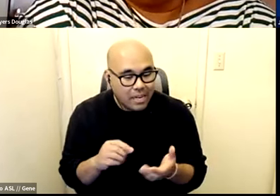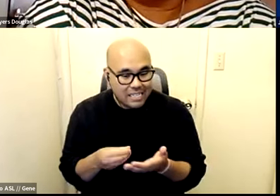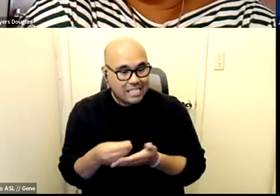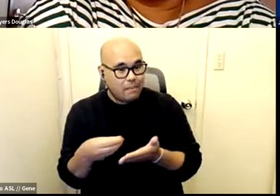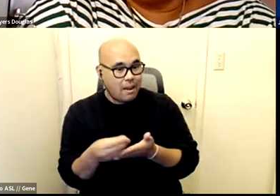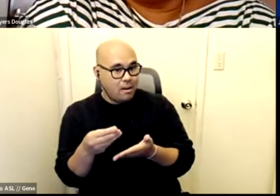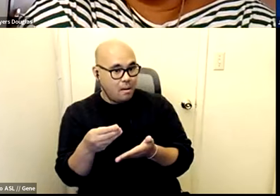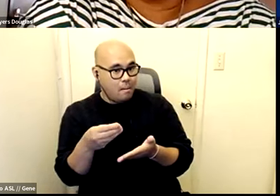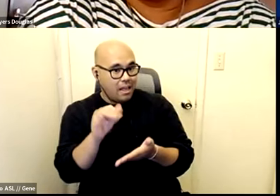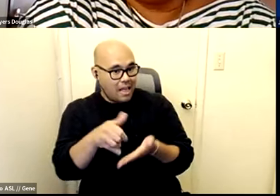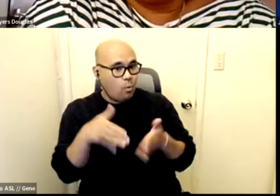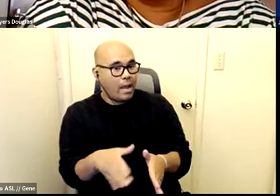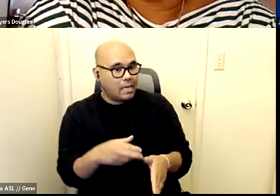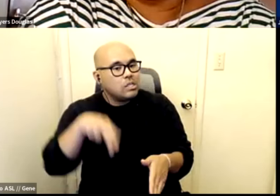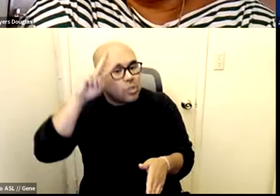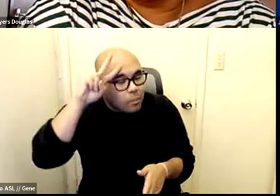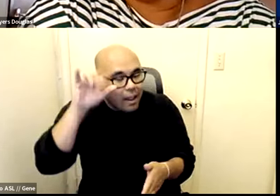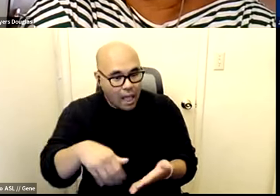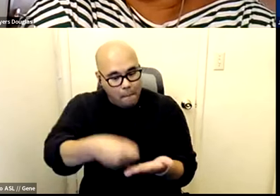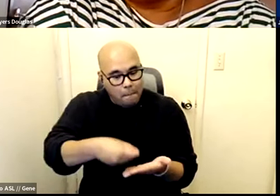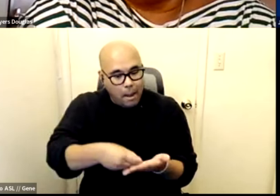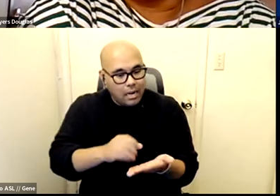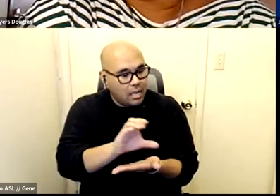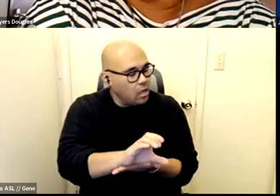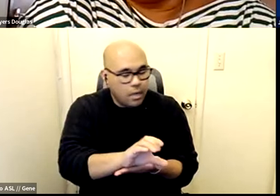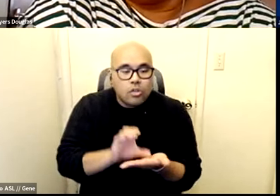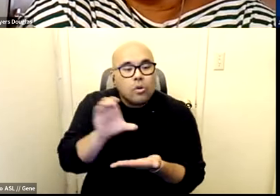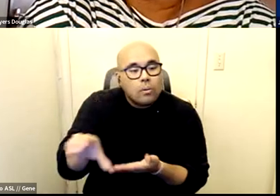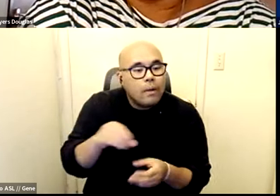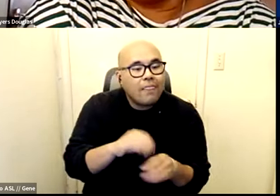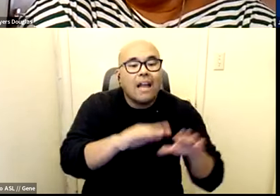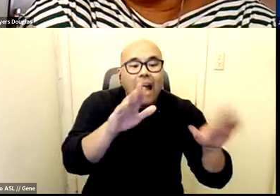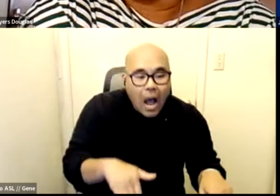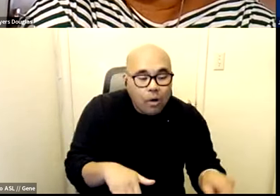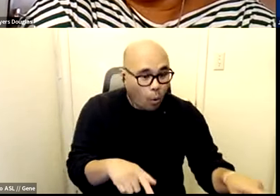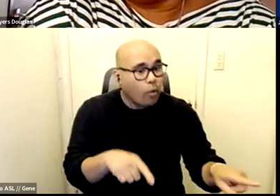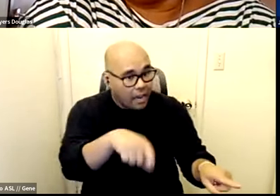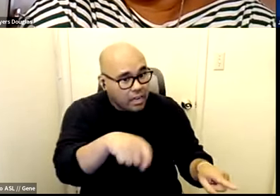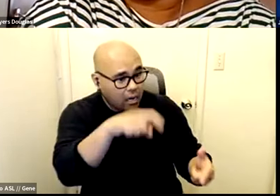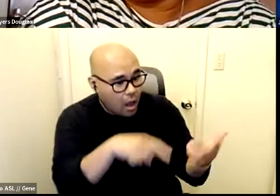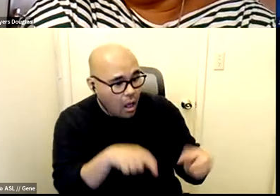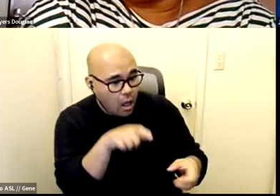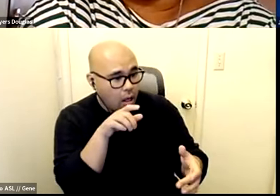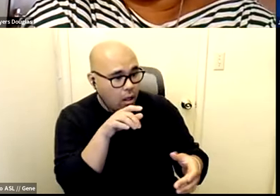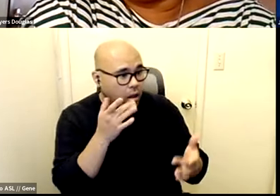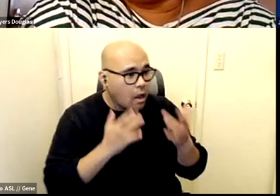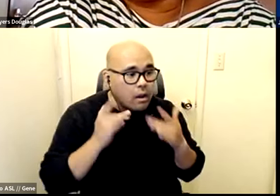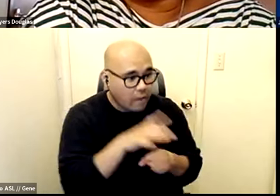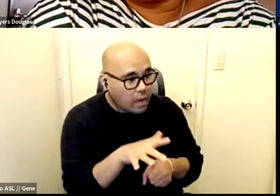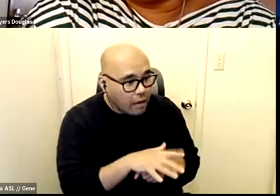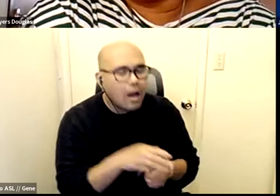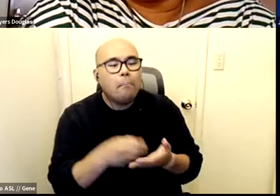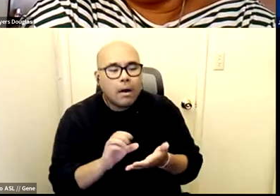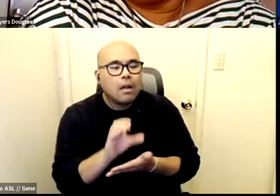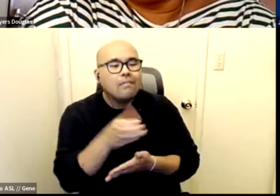that money should be infused into the household where you are saying that the family is lacking and so that's my work